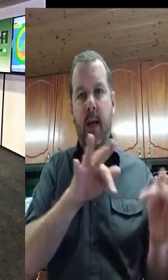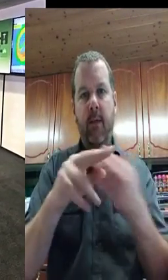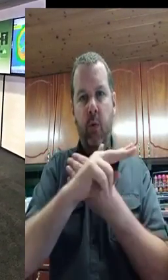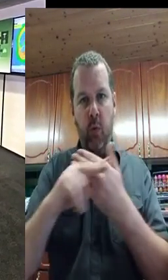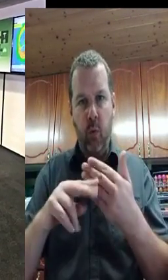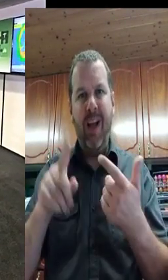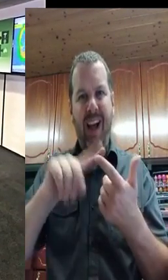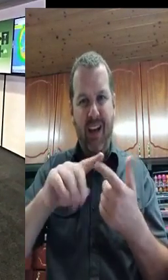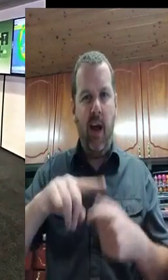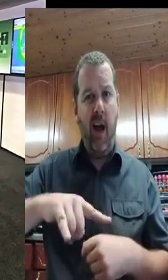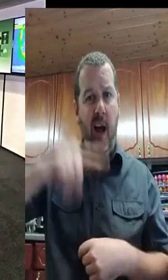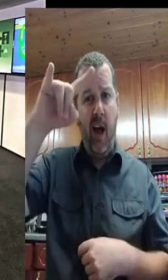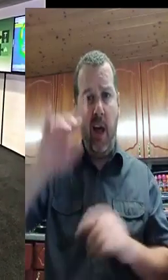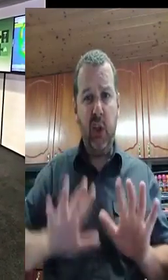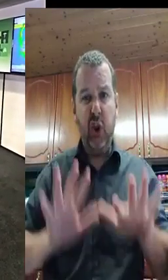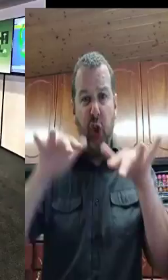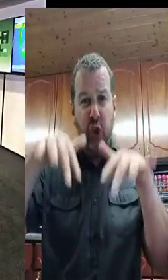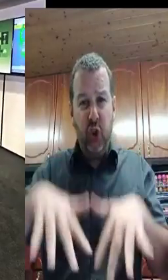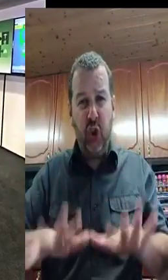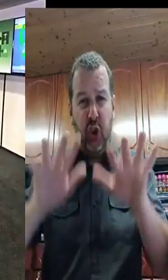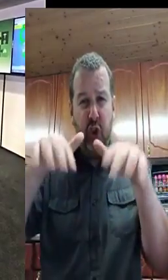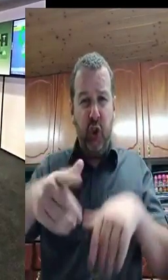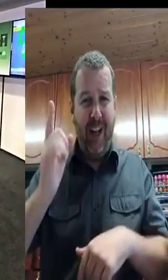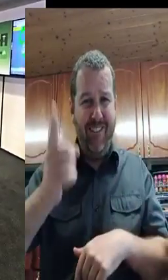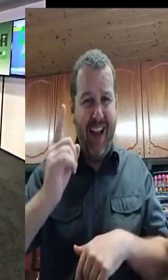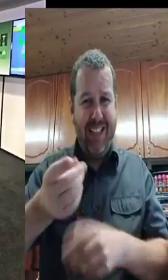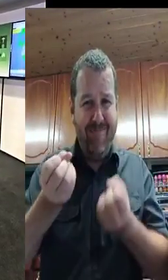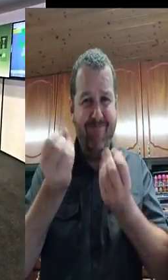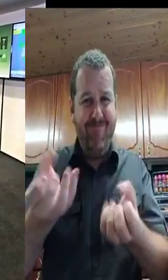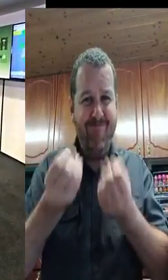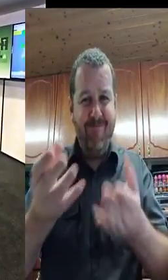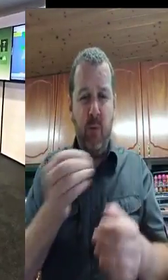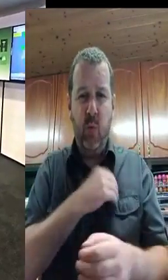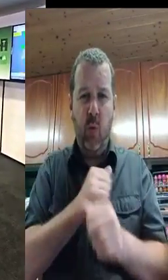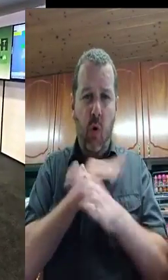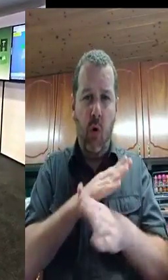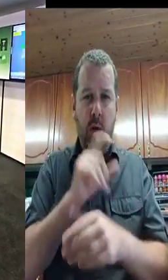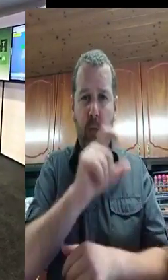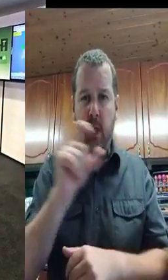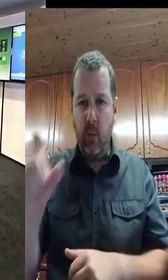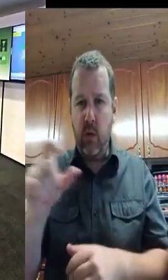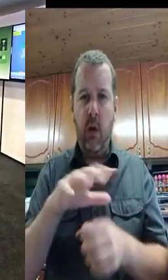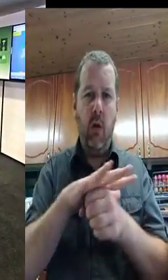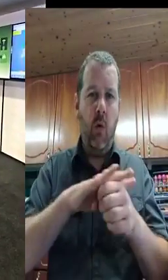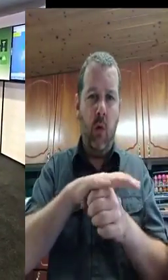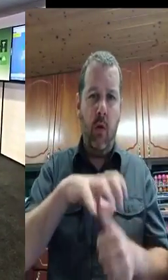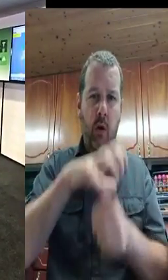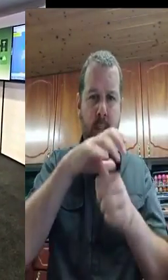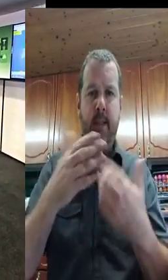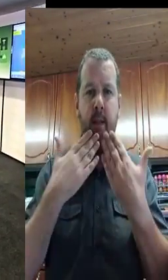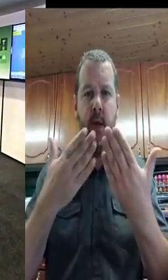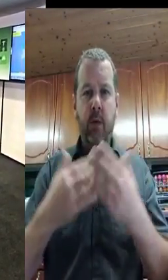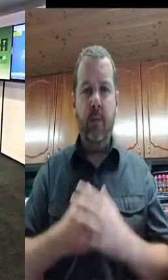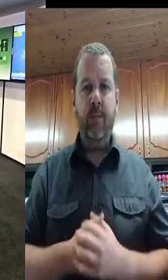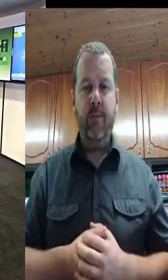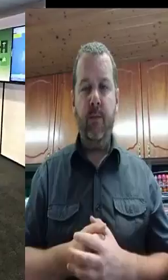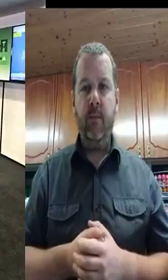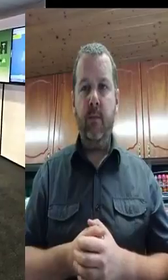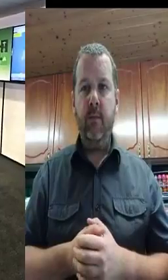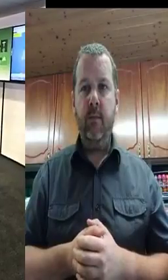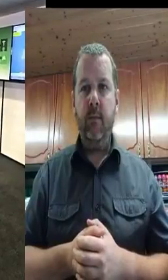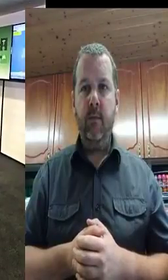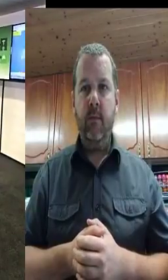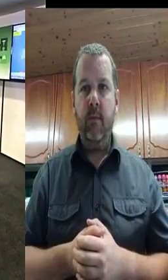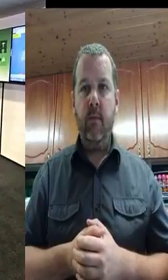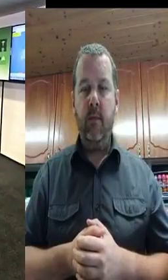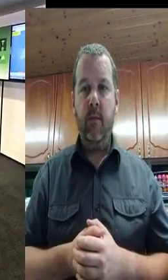arrival and departure from work, to avoid in particular areas where they are, to avoid the worst of the storm. Do not be out in the storm,